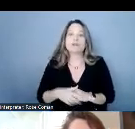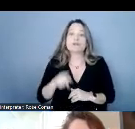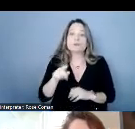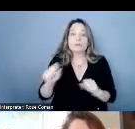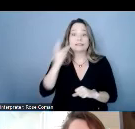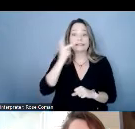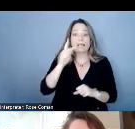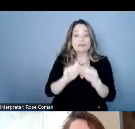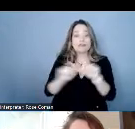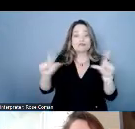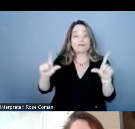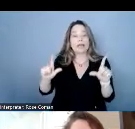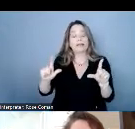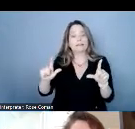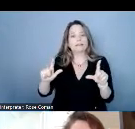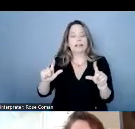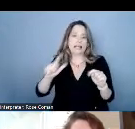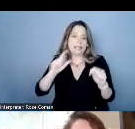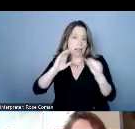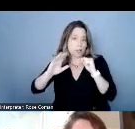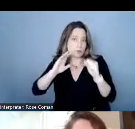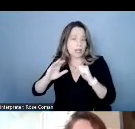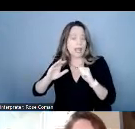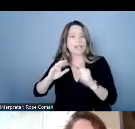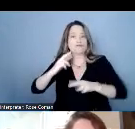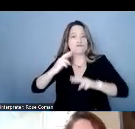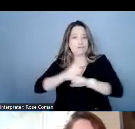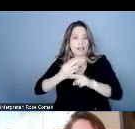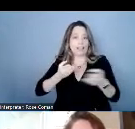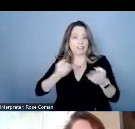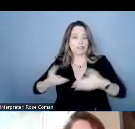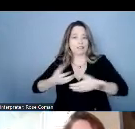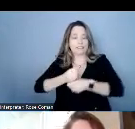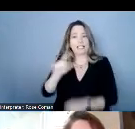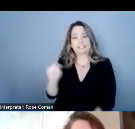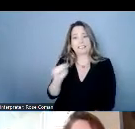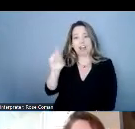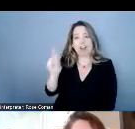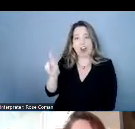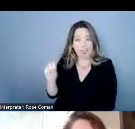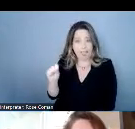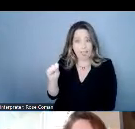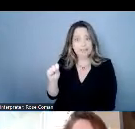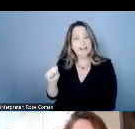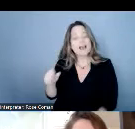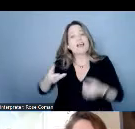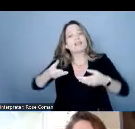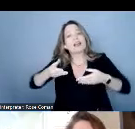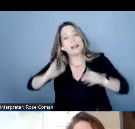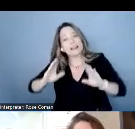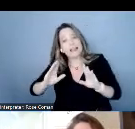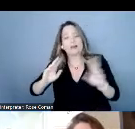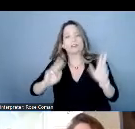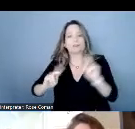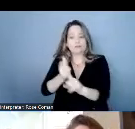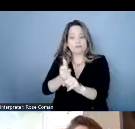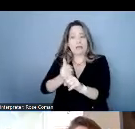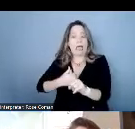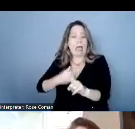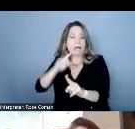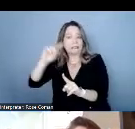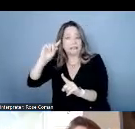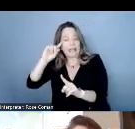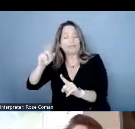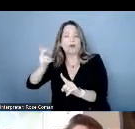telecommunications relay services also known as trs allow persons with hearing or speech disabilities to place